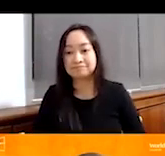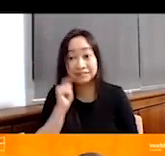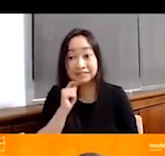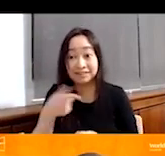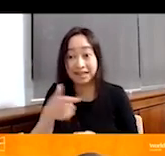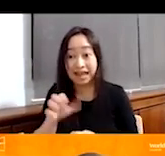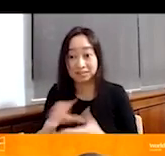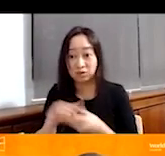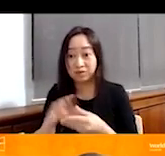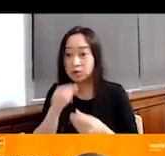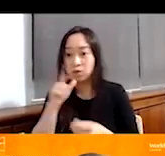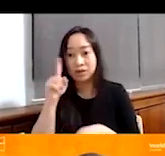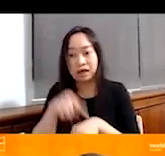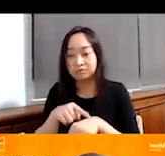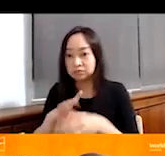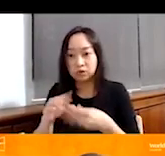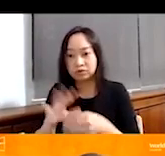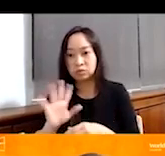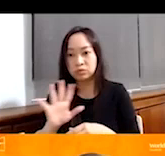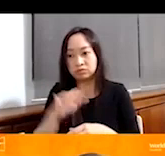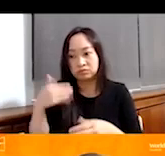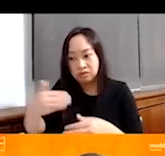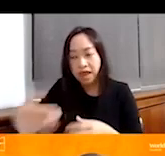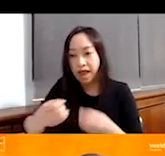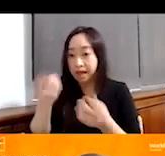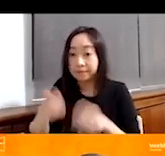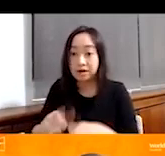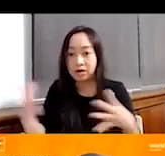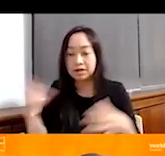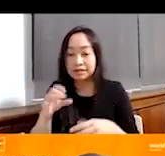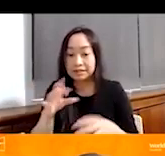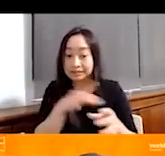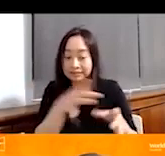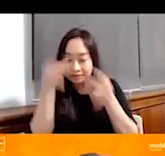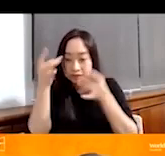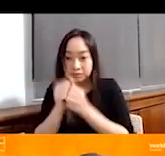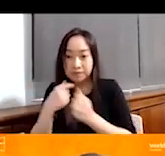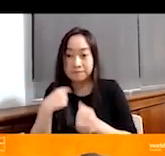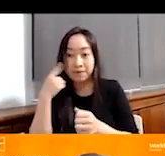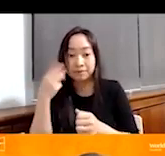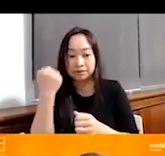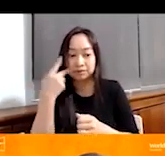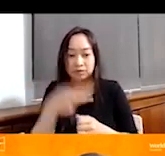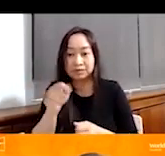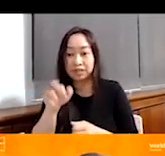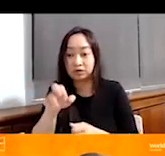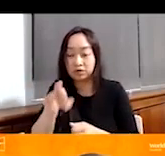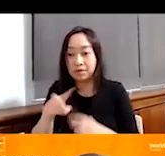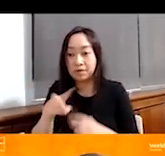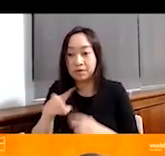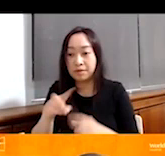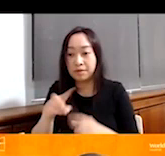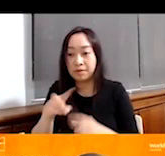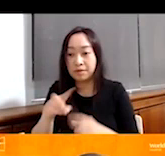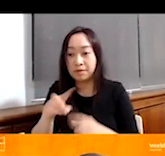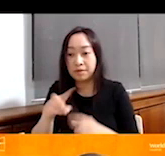like it happens a lot here. It sticks in my mind because of the terror in her eyes, but I've had many children, sweet, like six, seven-year-old boys tell me